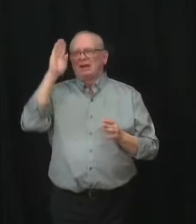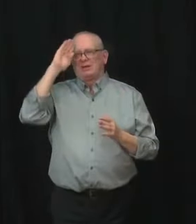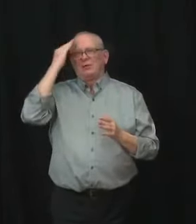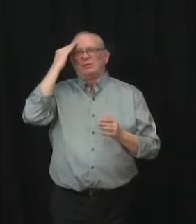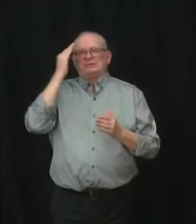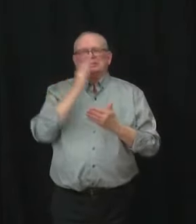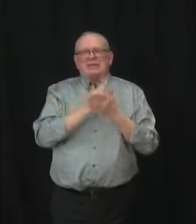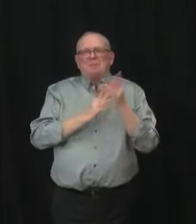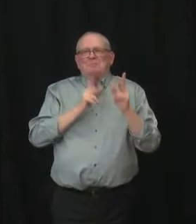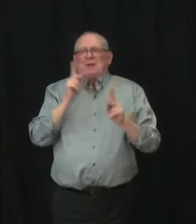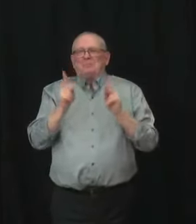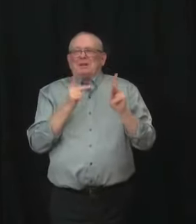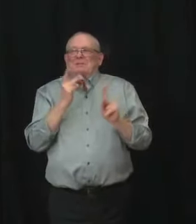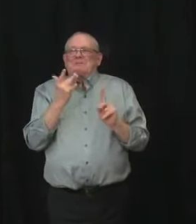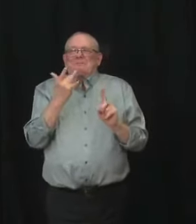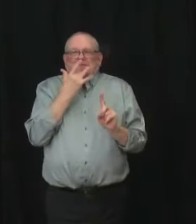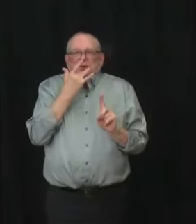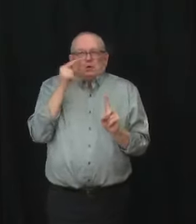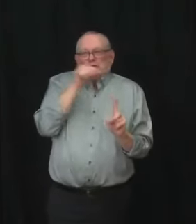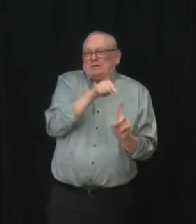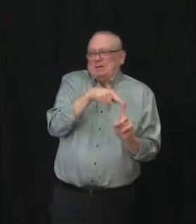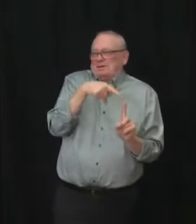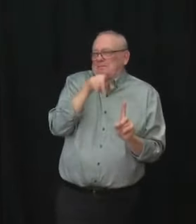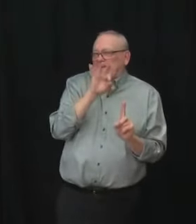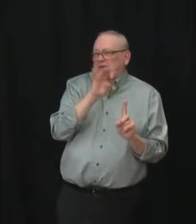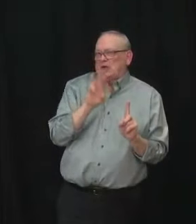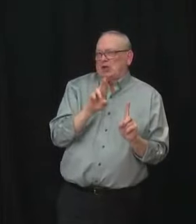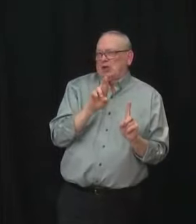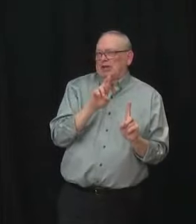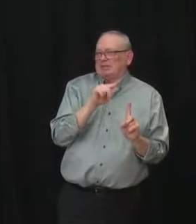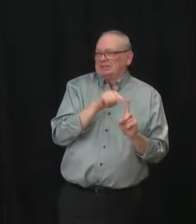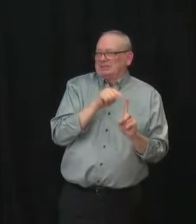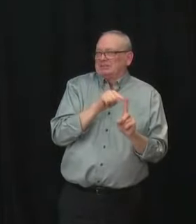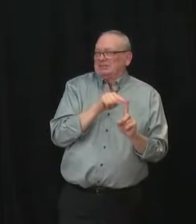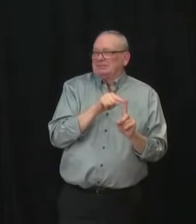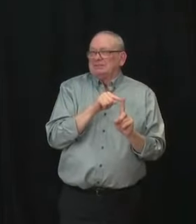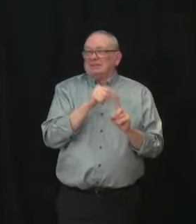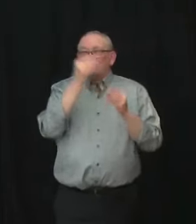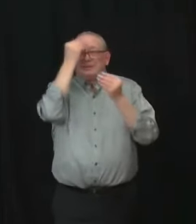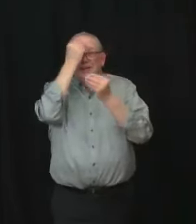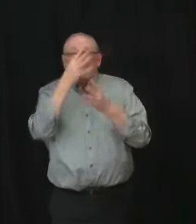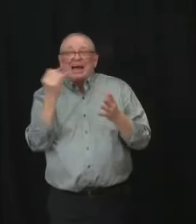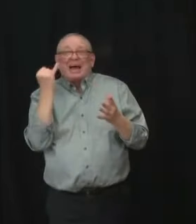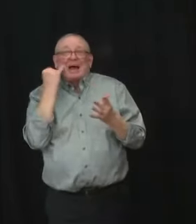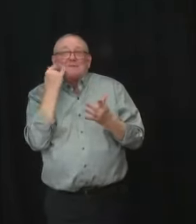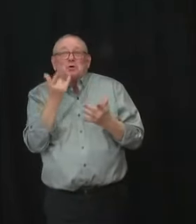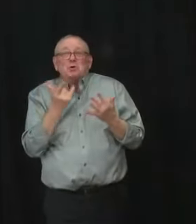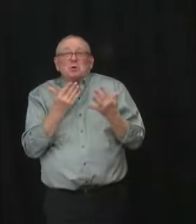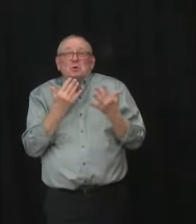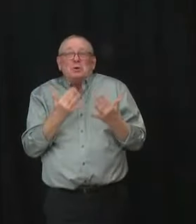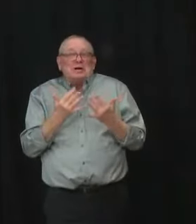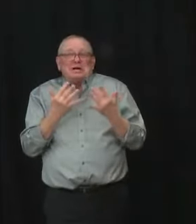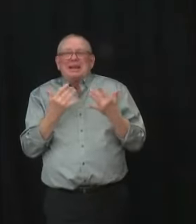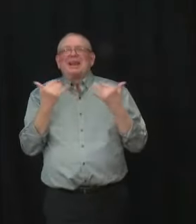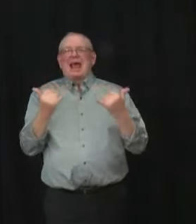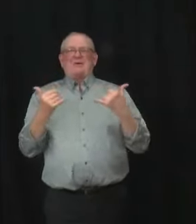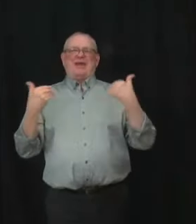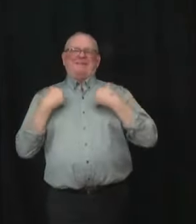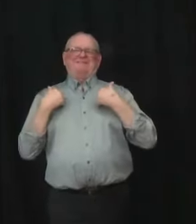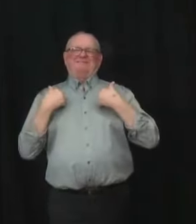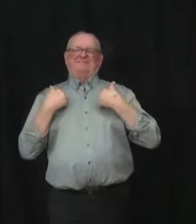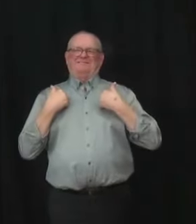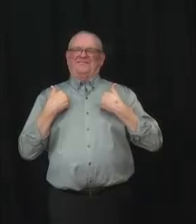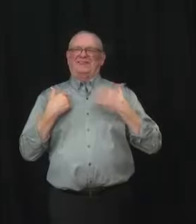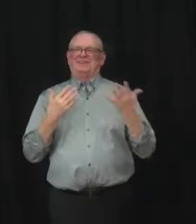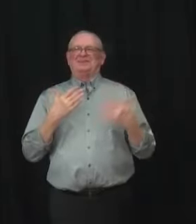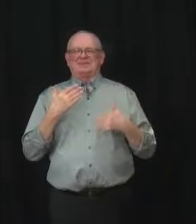same vaccine for all three doses. So if you've been waiting, it's here and please book your appointment today.